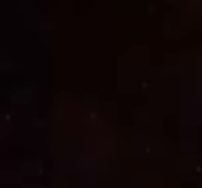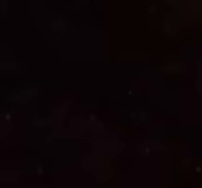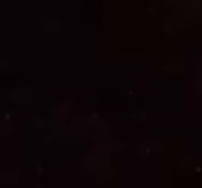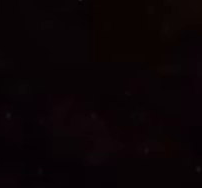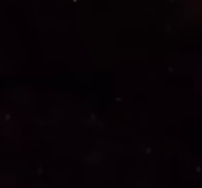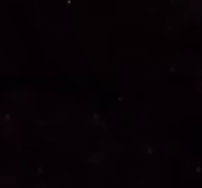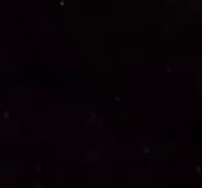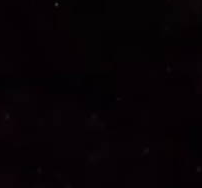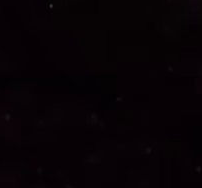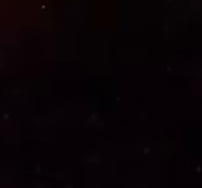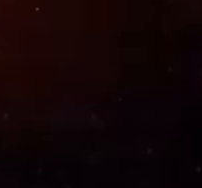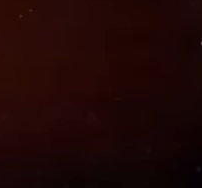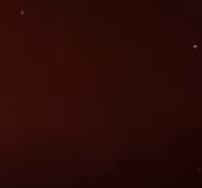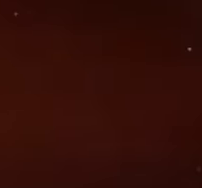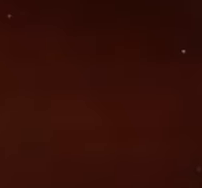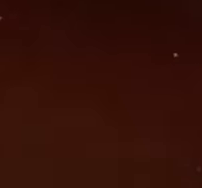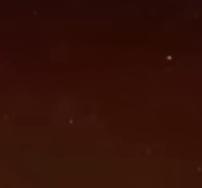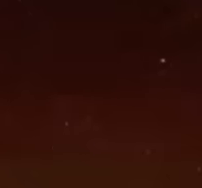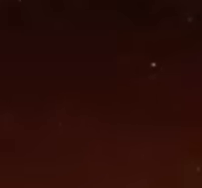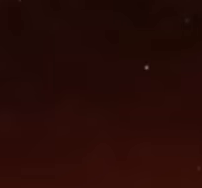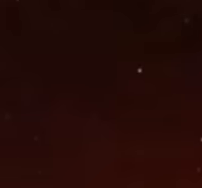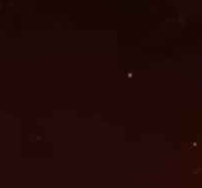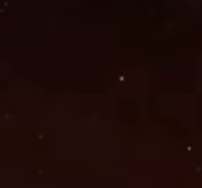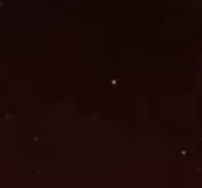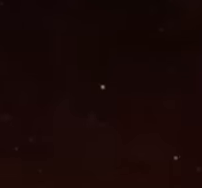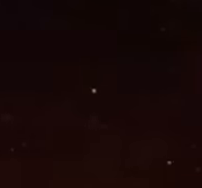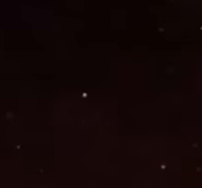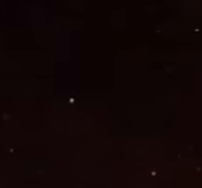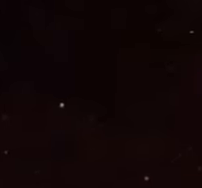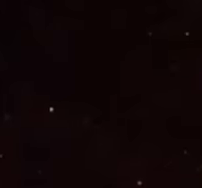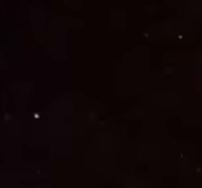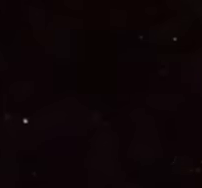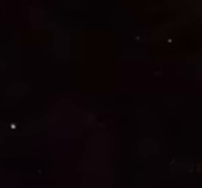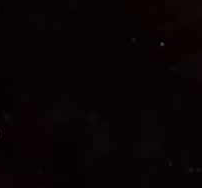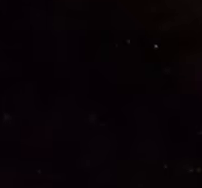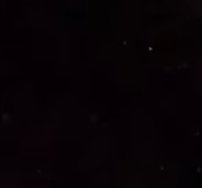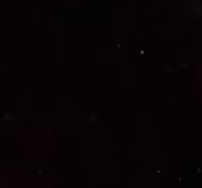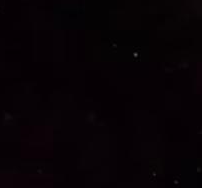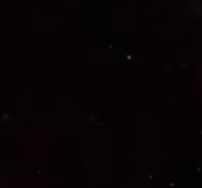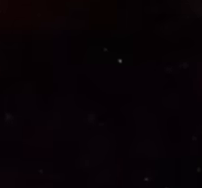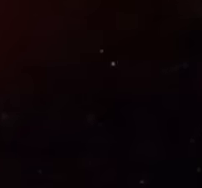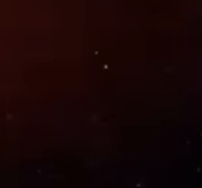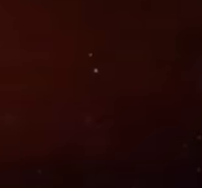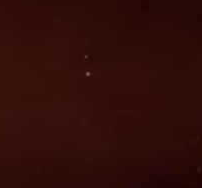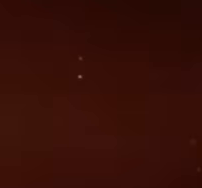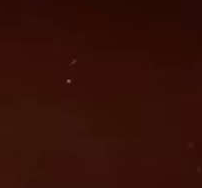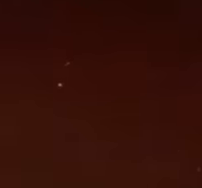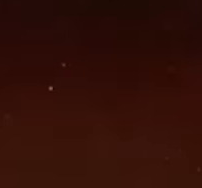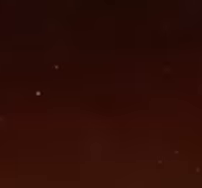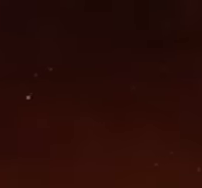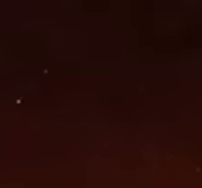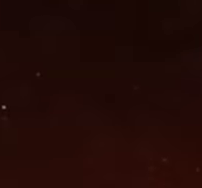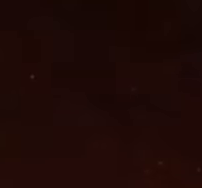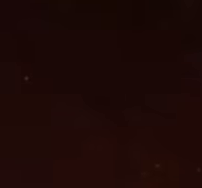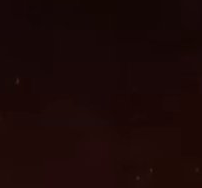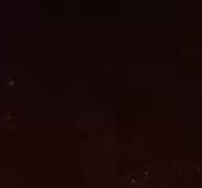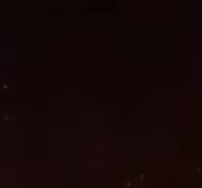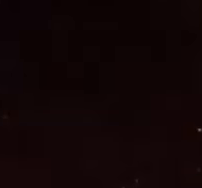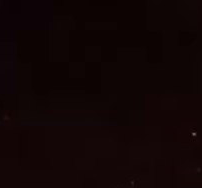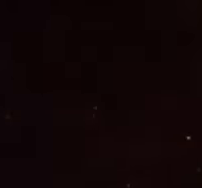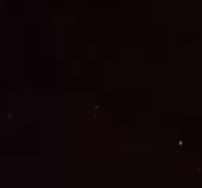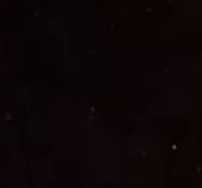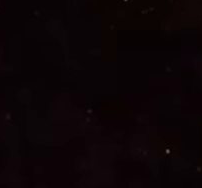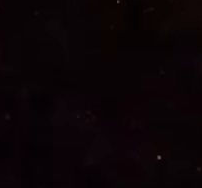extravaganza. Get your tickets now and let the magic begin. You could tell me a lie. But you can't do it. Tickets